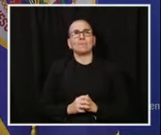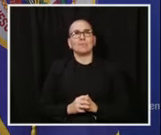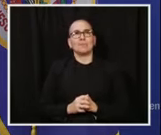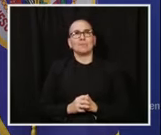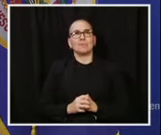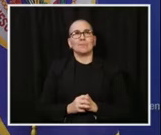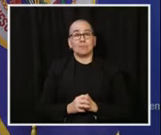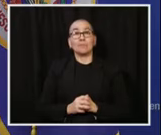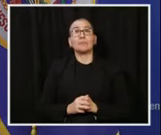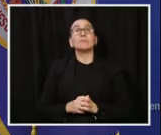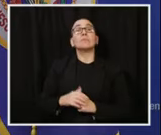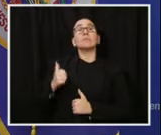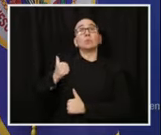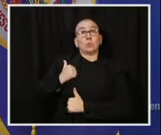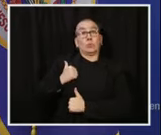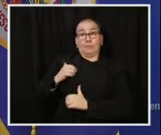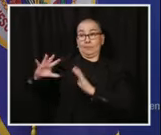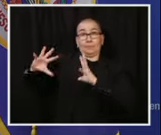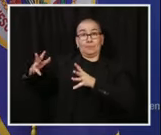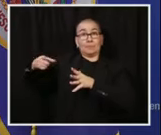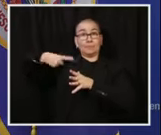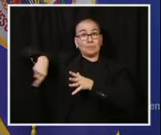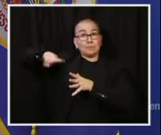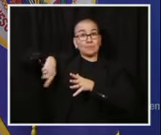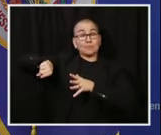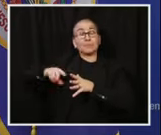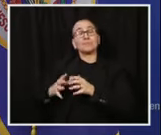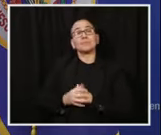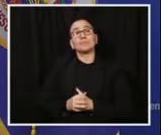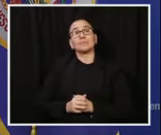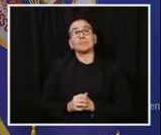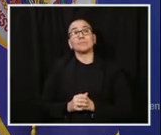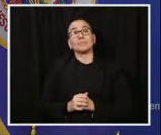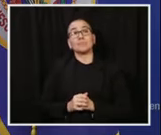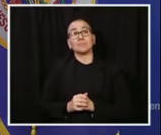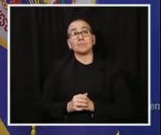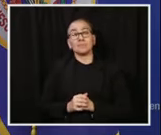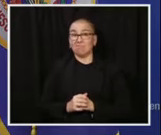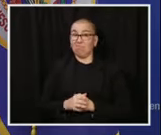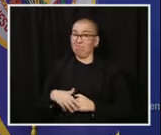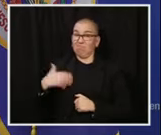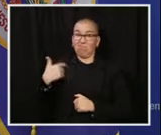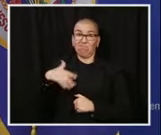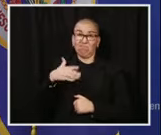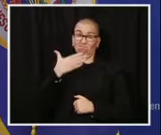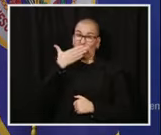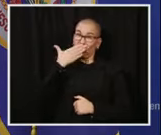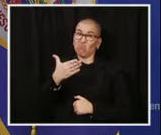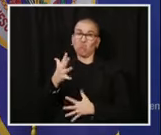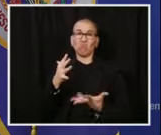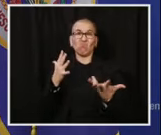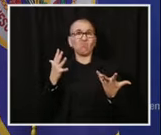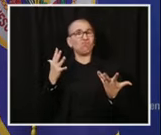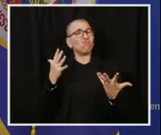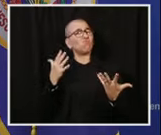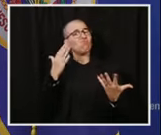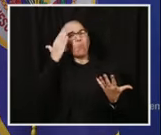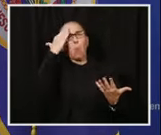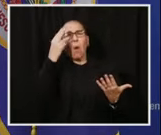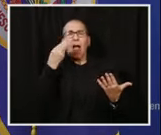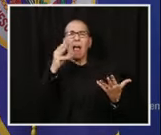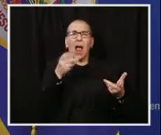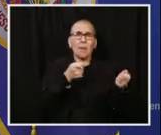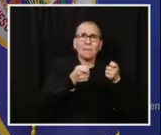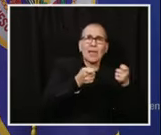envisioned themselves performing care in a long-term care facility when they voluntarily rose their hand and joined the